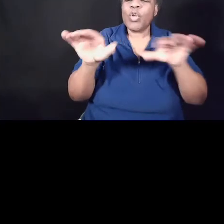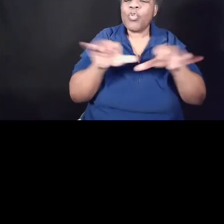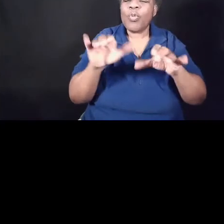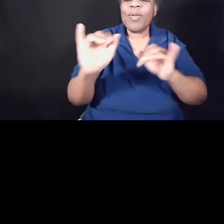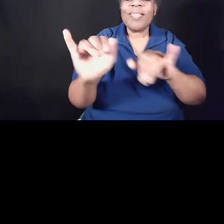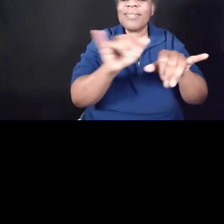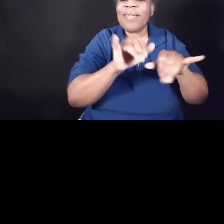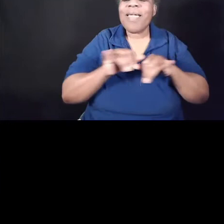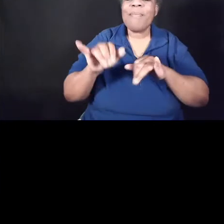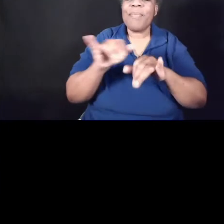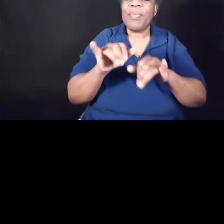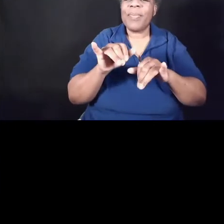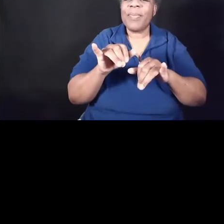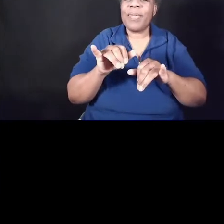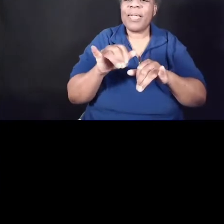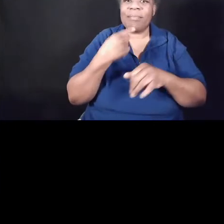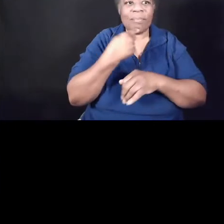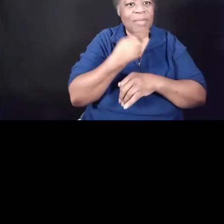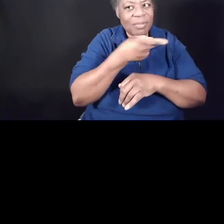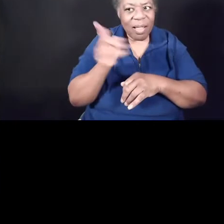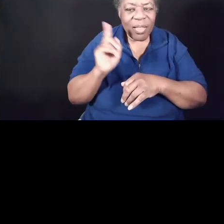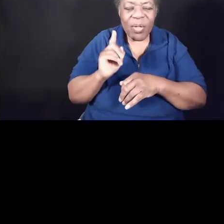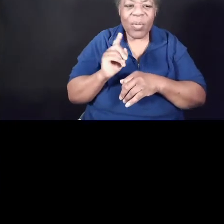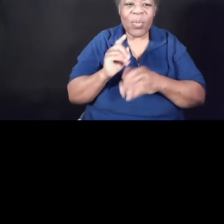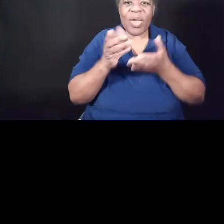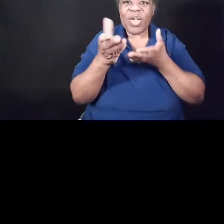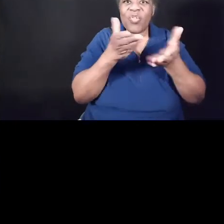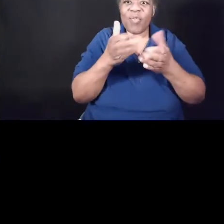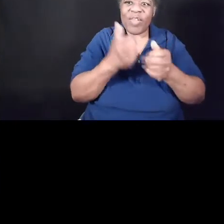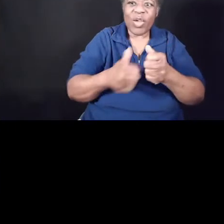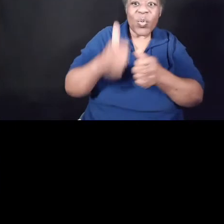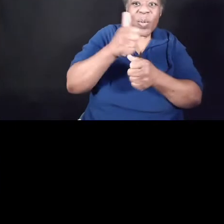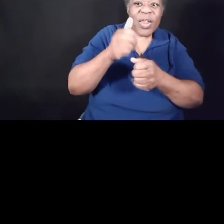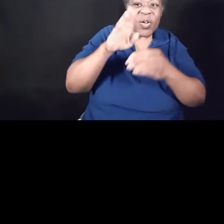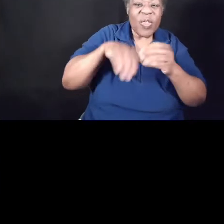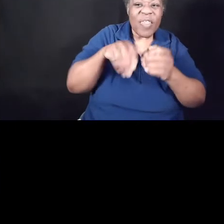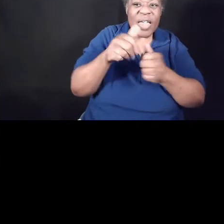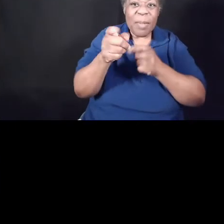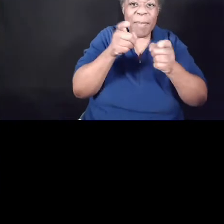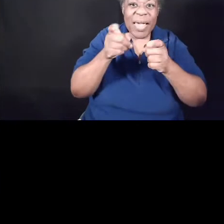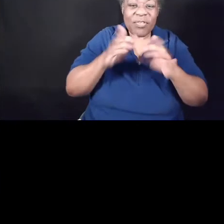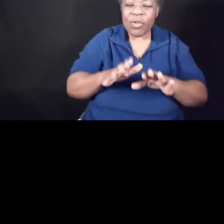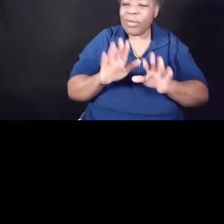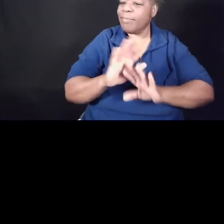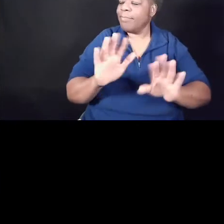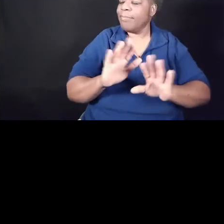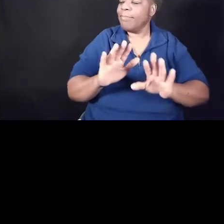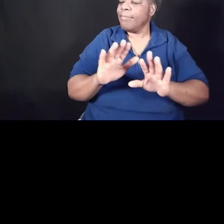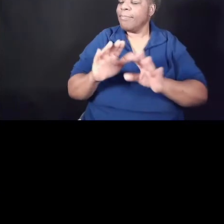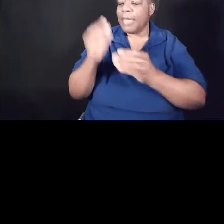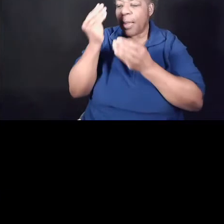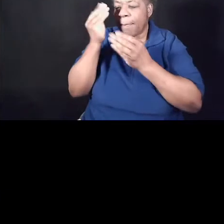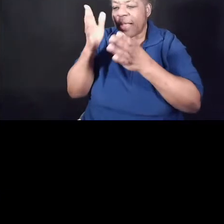Very truly I tell you, no servant is greater than his master, nor is a messenger greater than the one who has sent him.